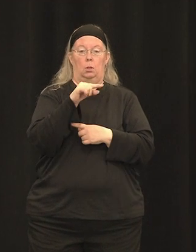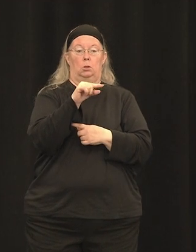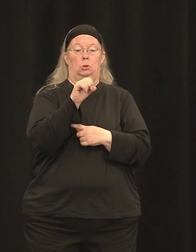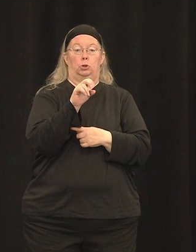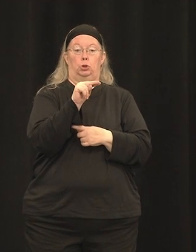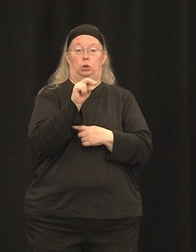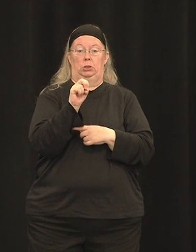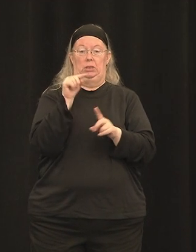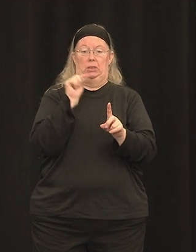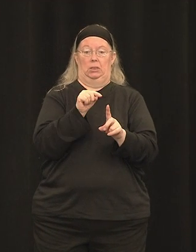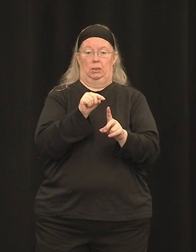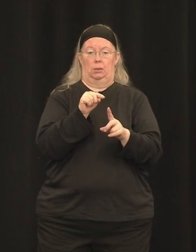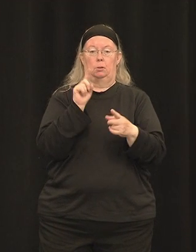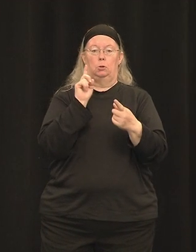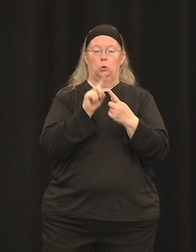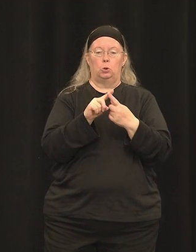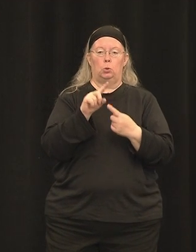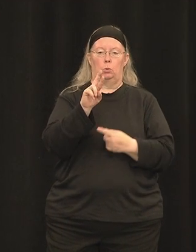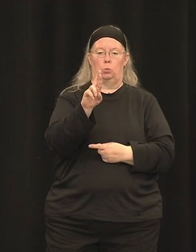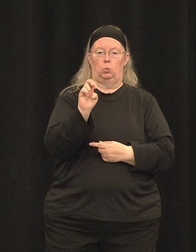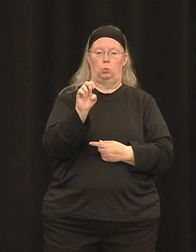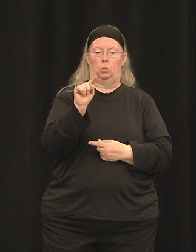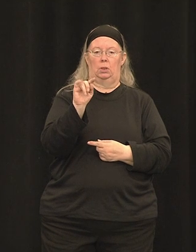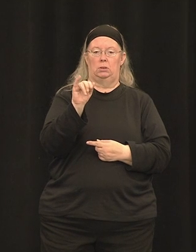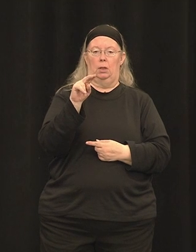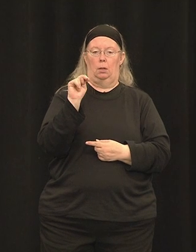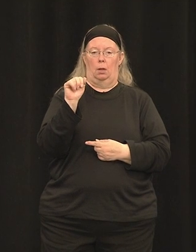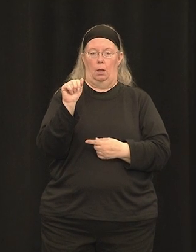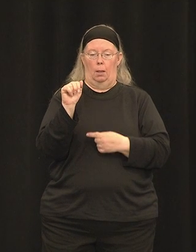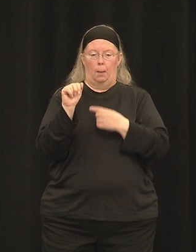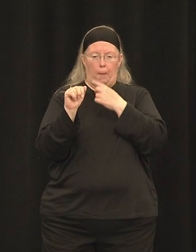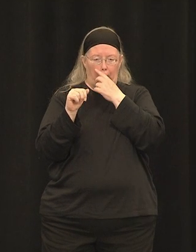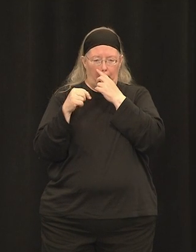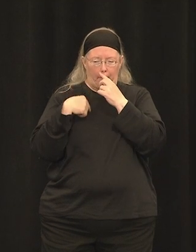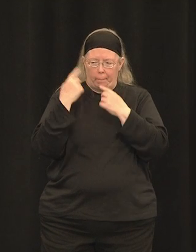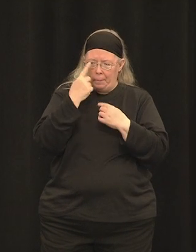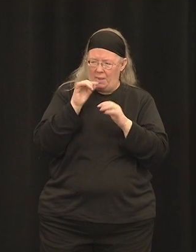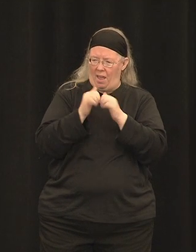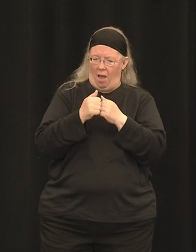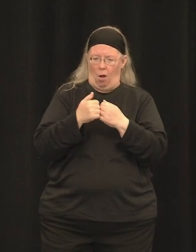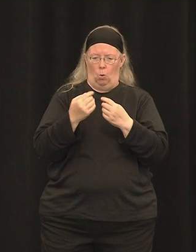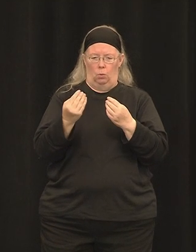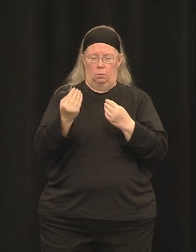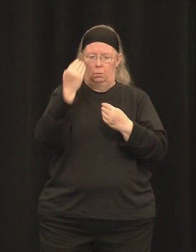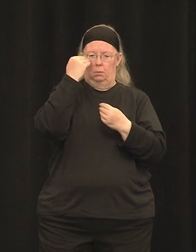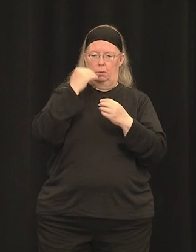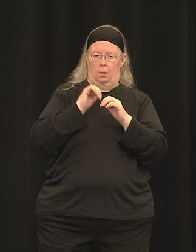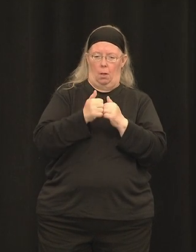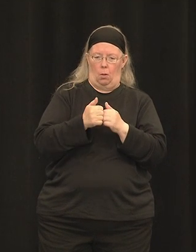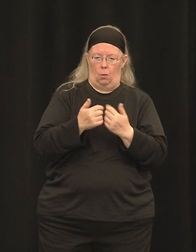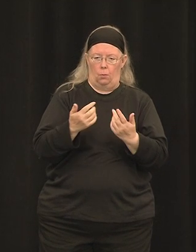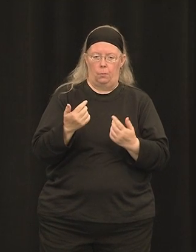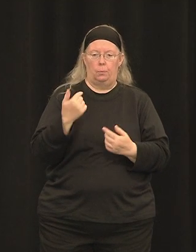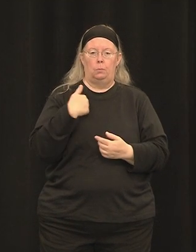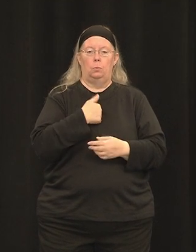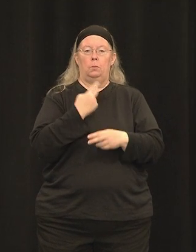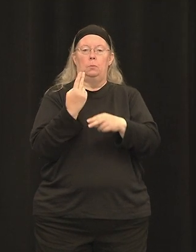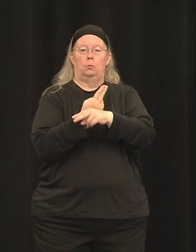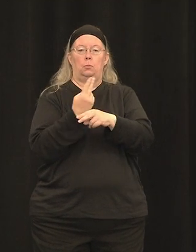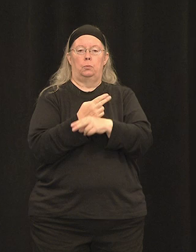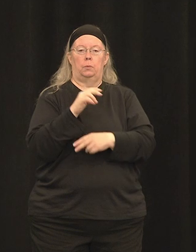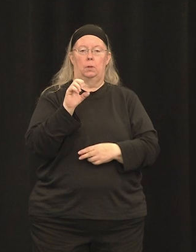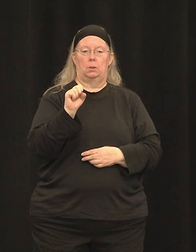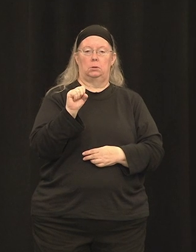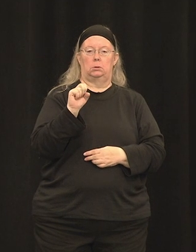So how do we get AAVs to photoreceptors? Well, we use a surgical procedure called subretinal injection. This is a